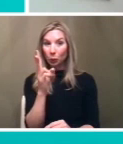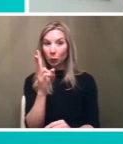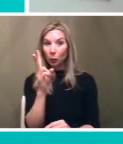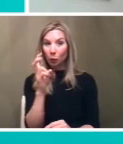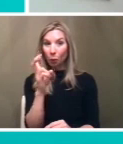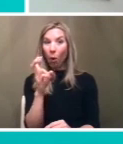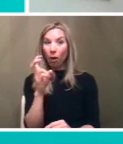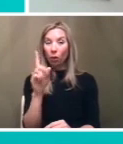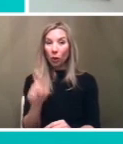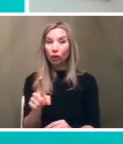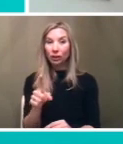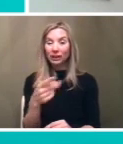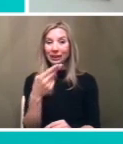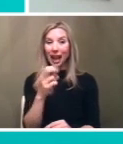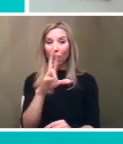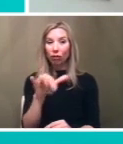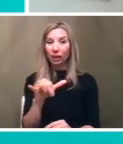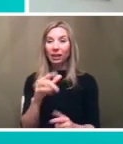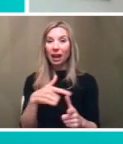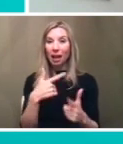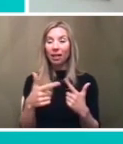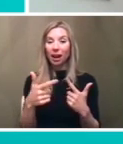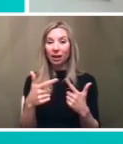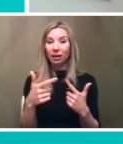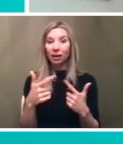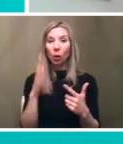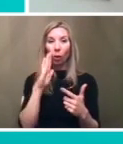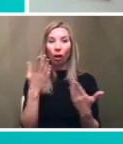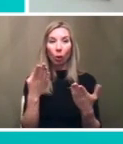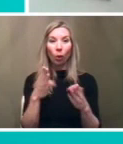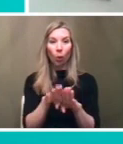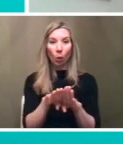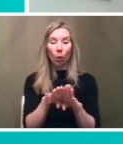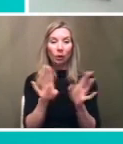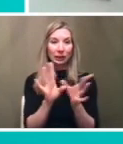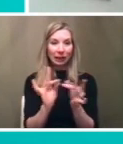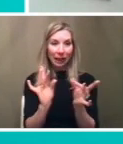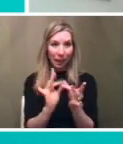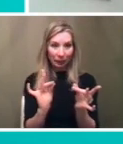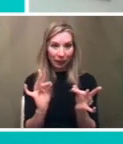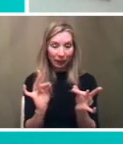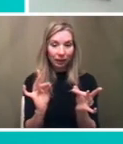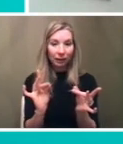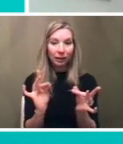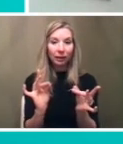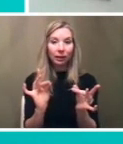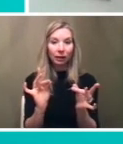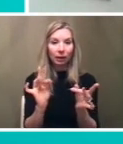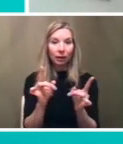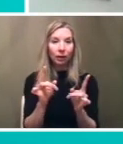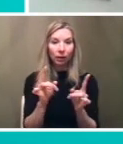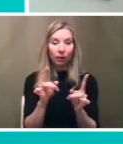um and then we'll move to uh closing statement um by bethany